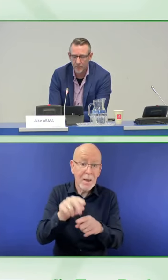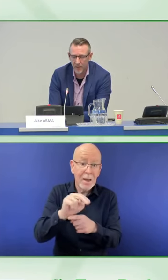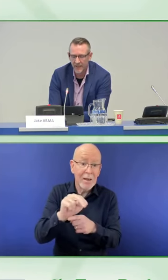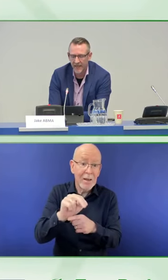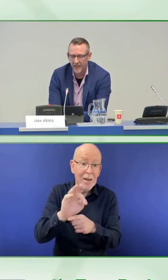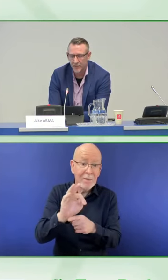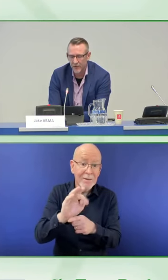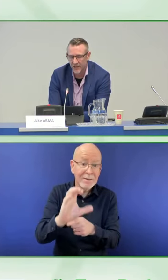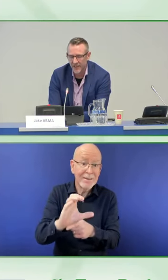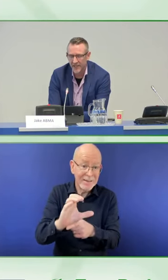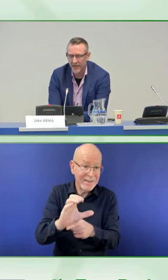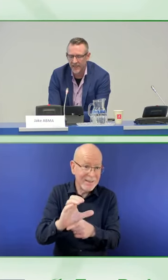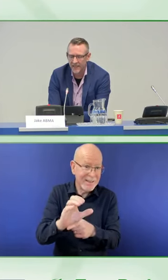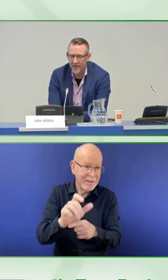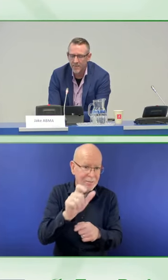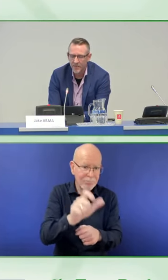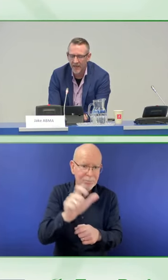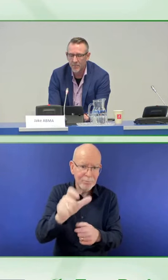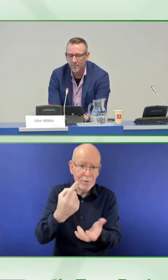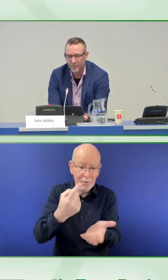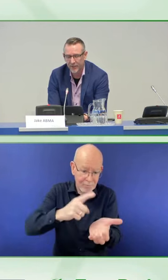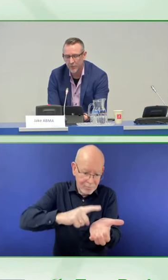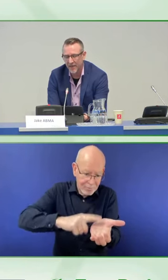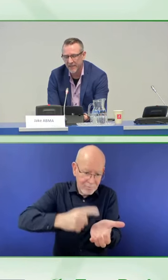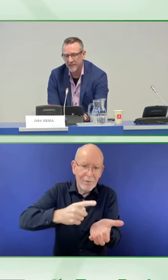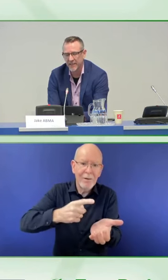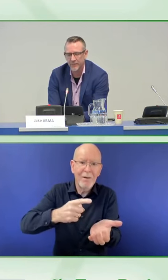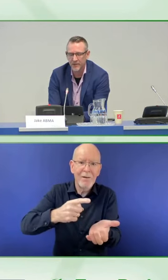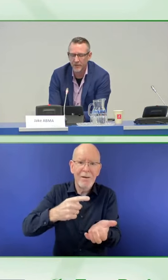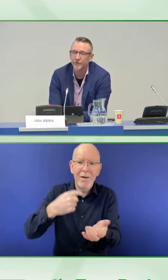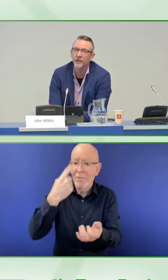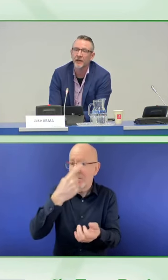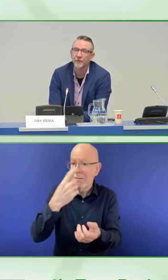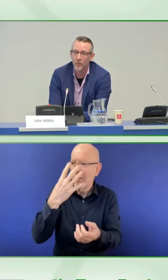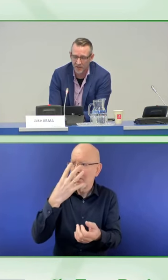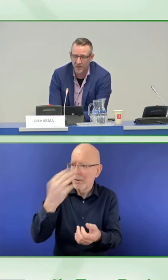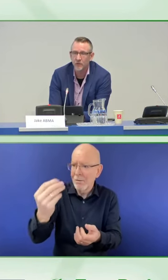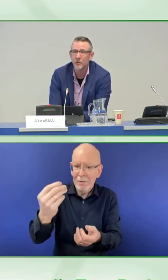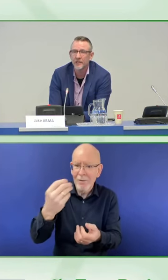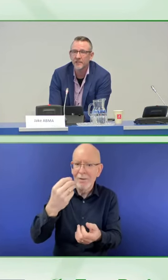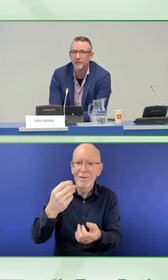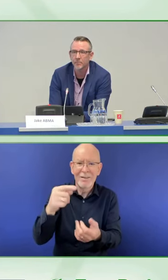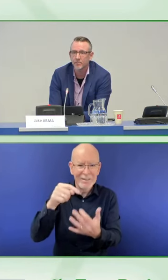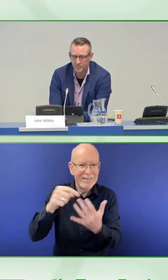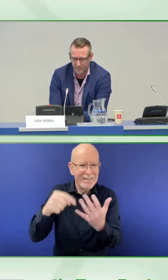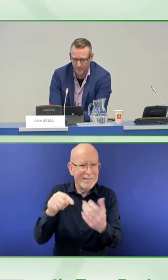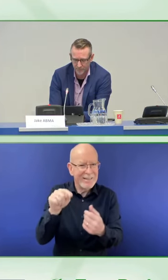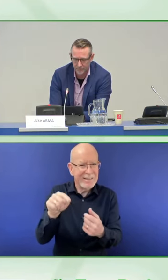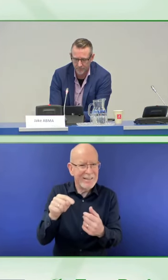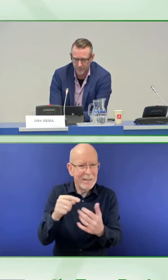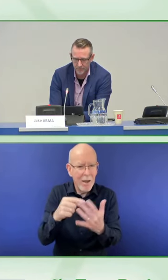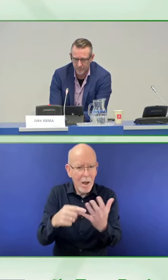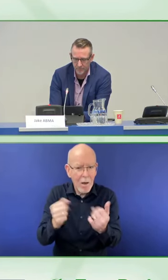to plug in a headphone jack in the ATM, and Braille banking statements for everyone who needs them.